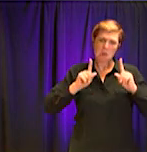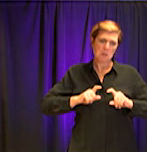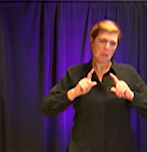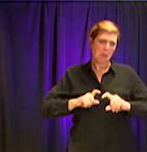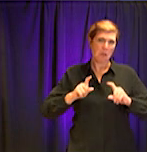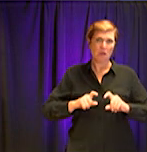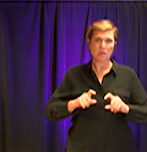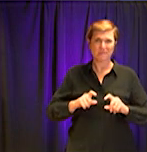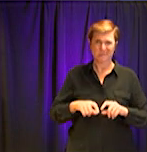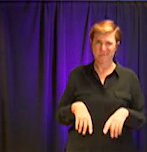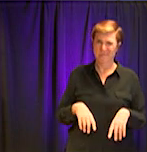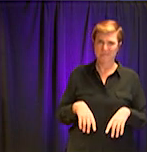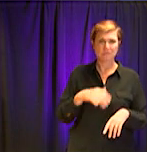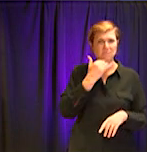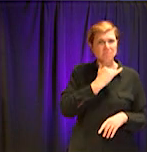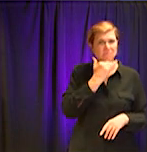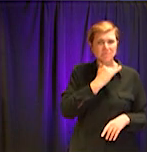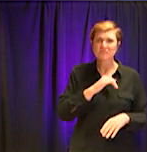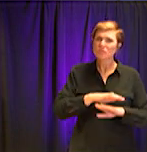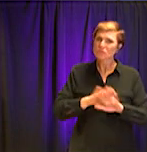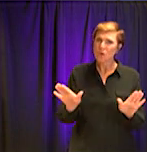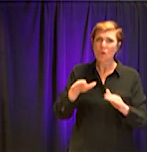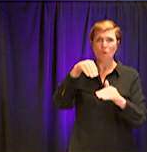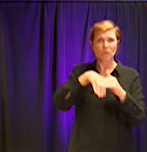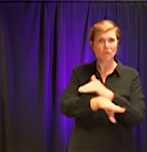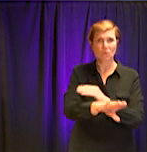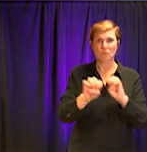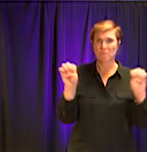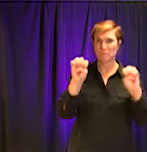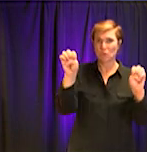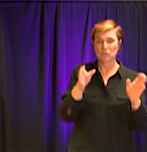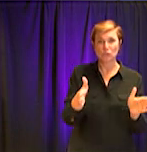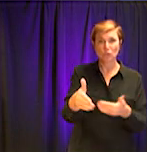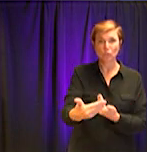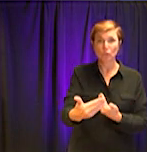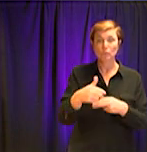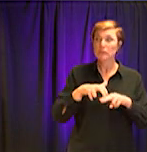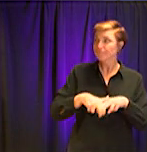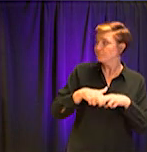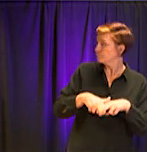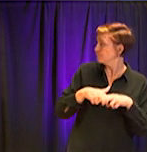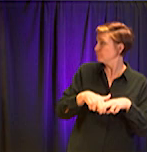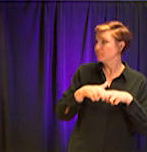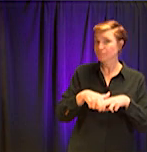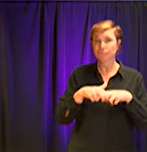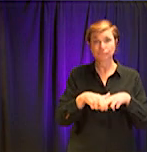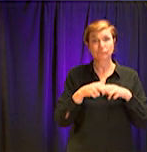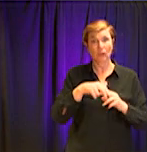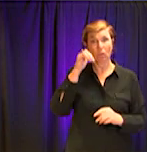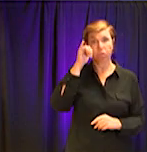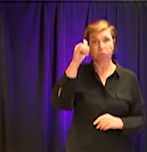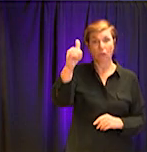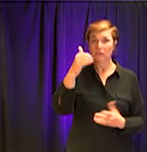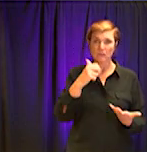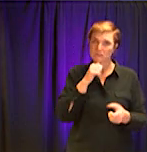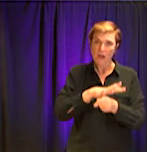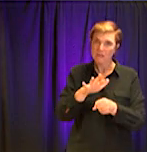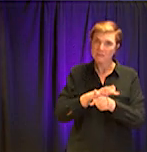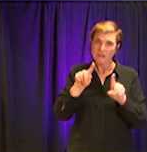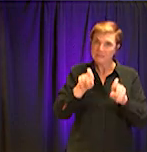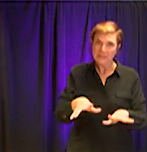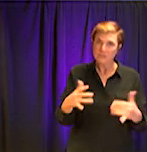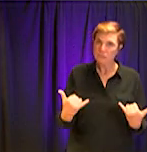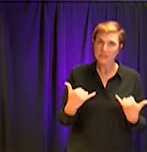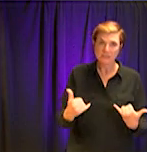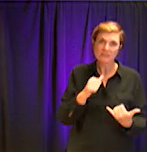sick people. Um, and the reality is that the tests just aren't available there right now. Um, and so, uh, you know, keep